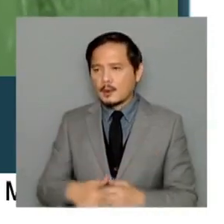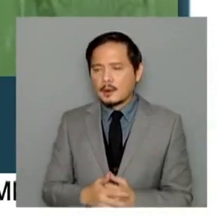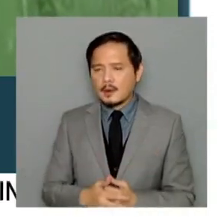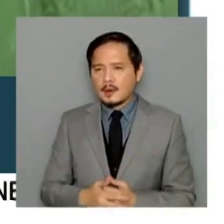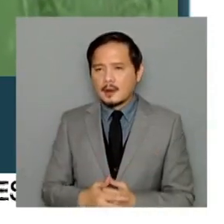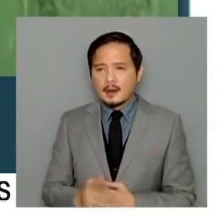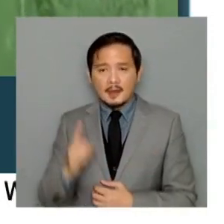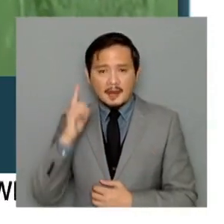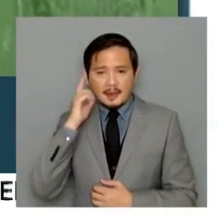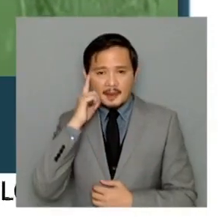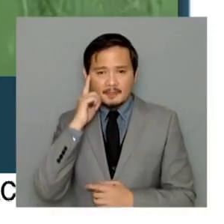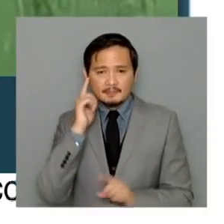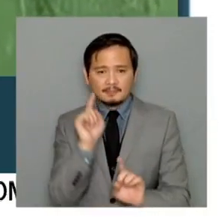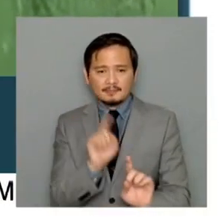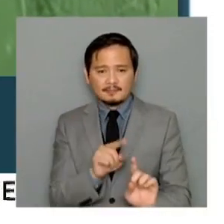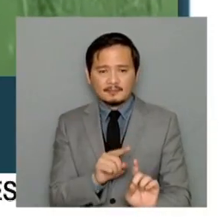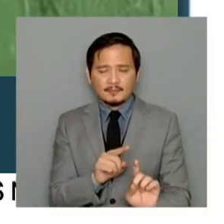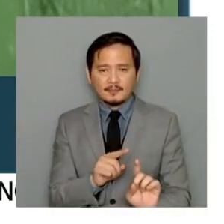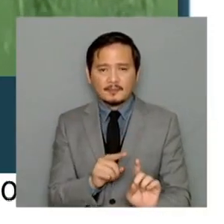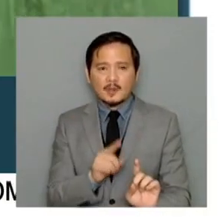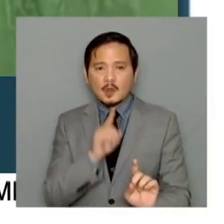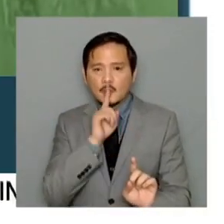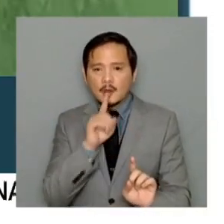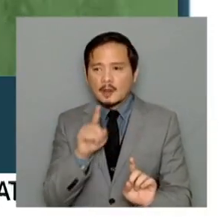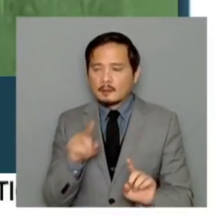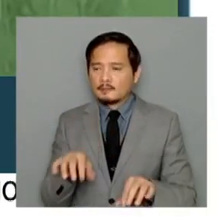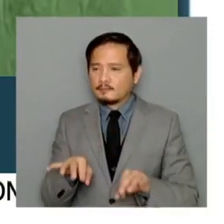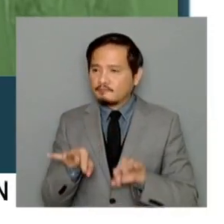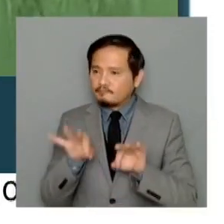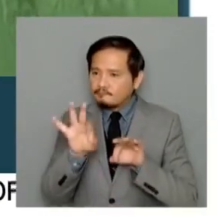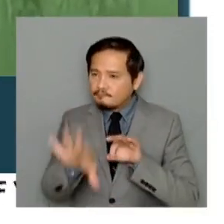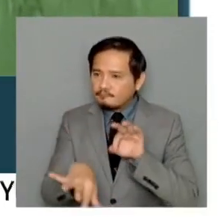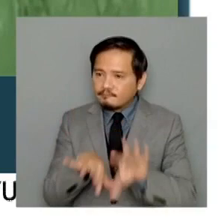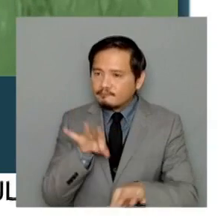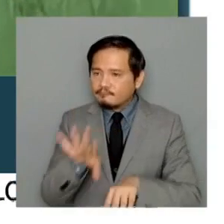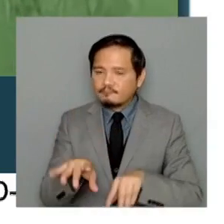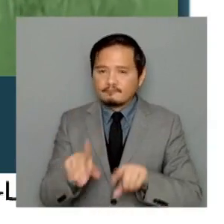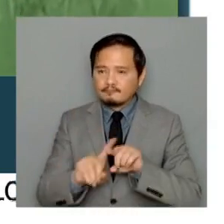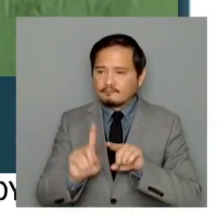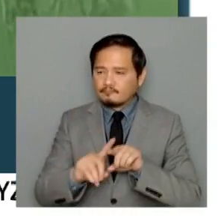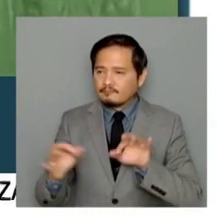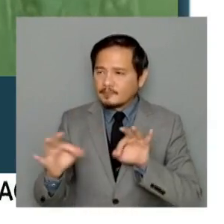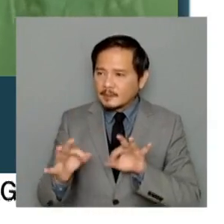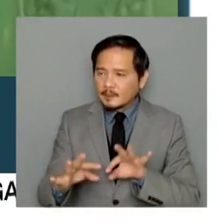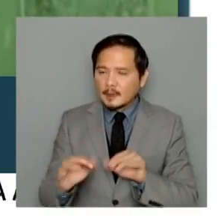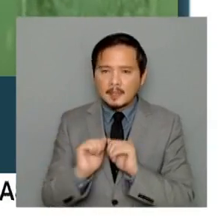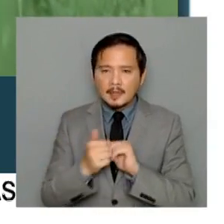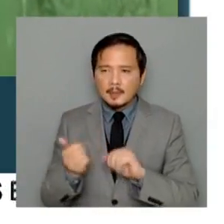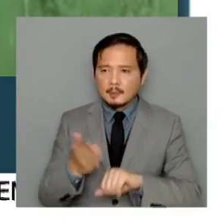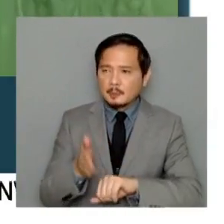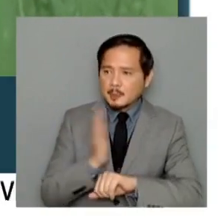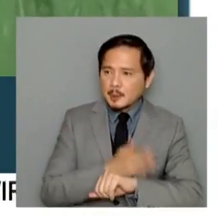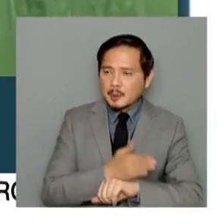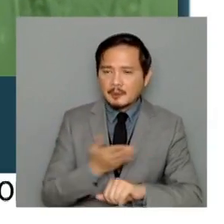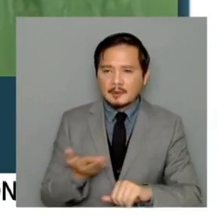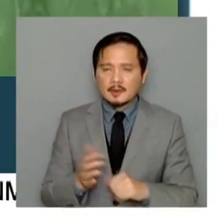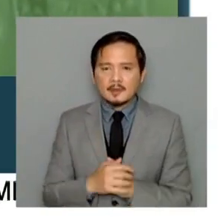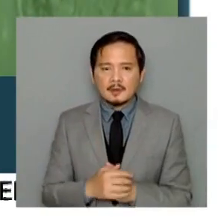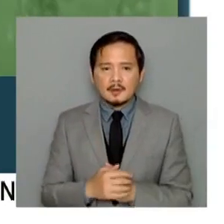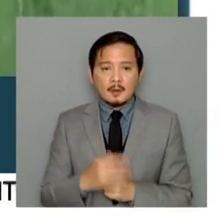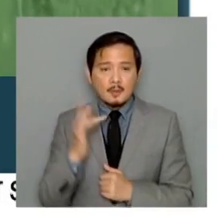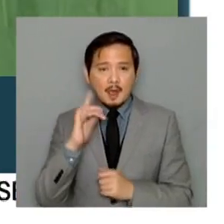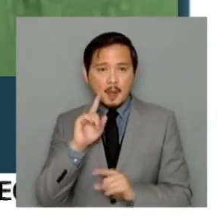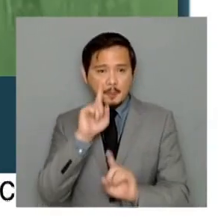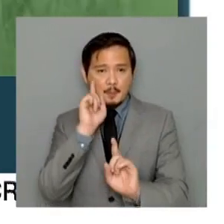bring in a lot of inputs, a lot of better leadership when it comes to that. Because the bottom line